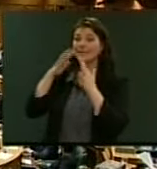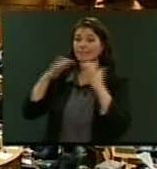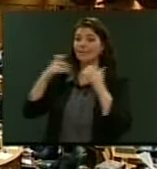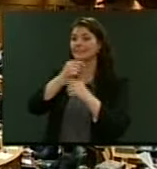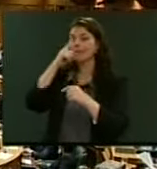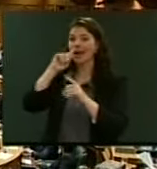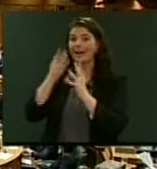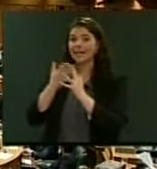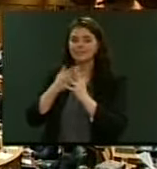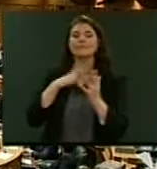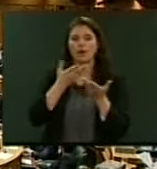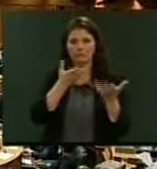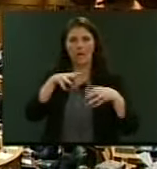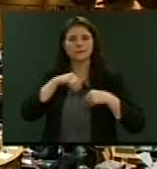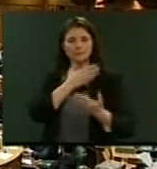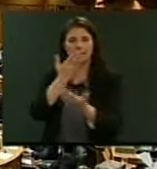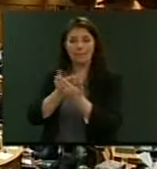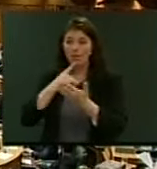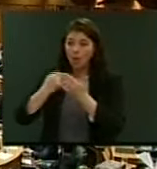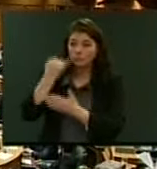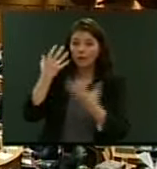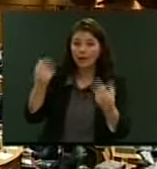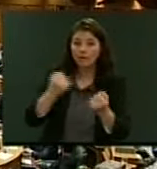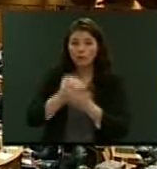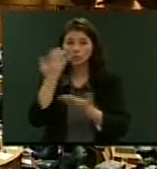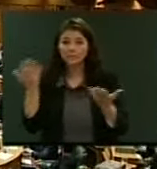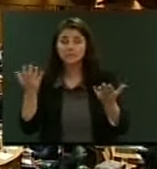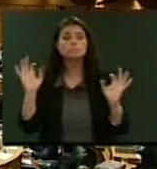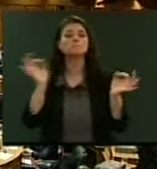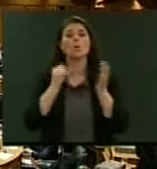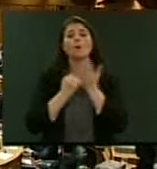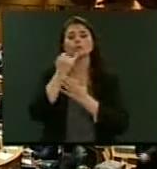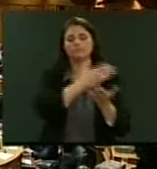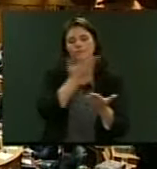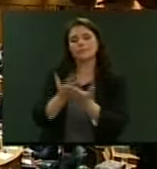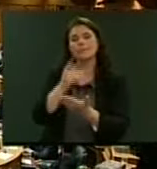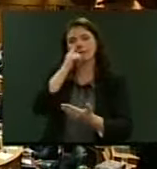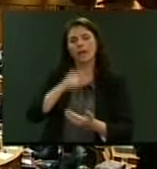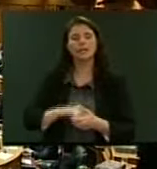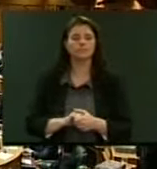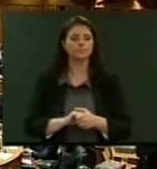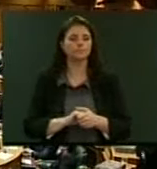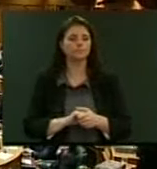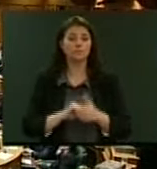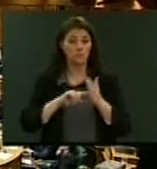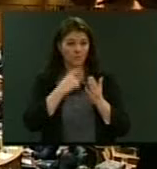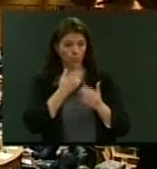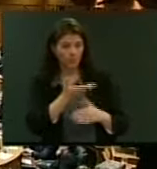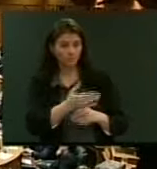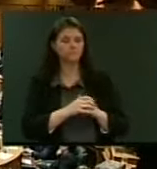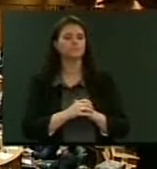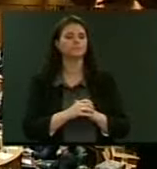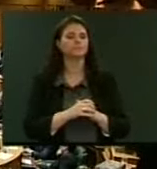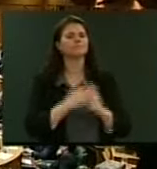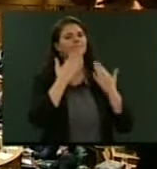leave, leave a source to table it. Is there any objection? There is none, it can be tabled. Point of order, Andrew Williams. Thank